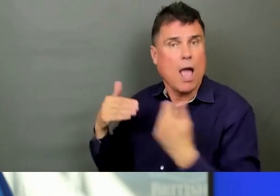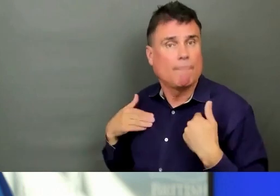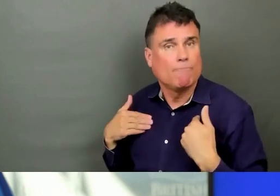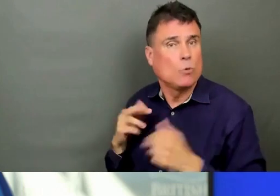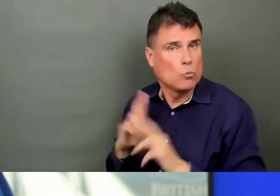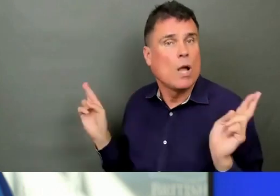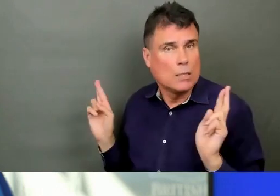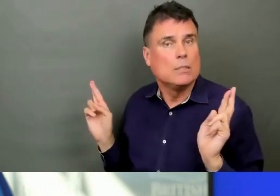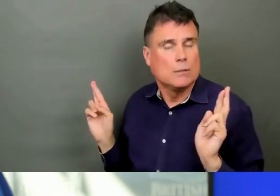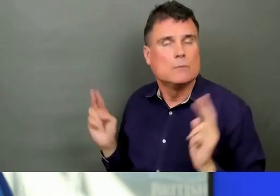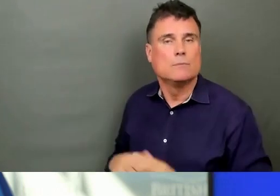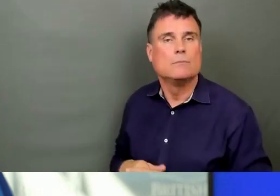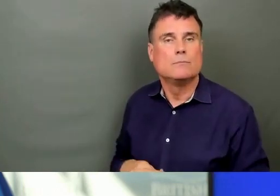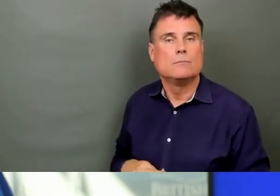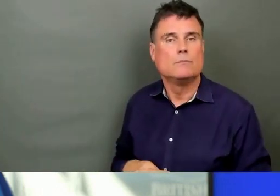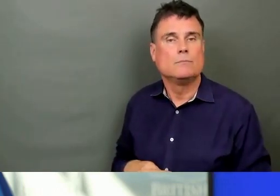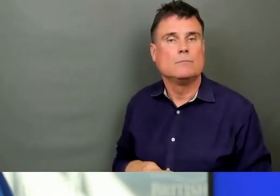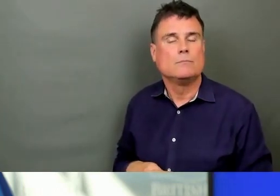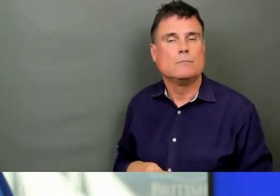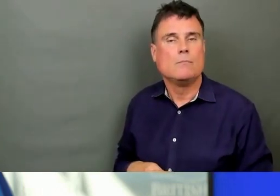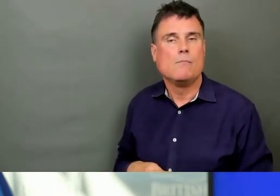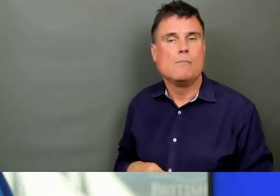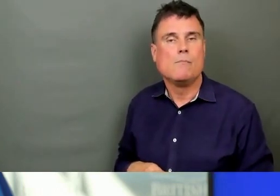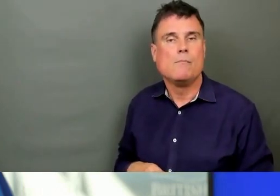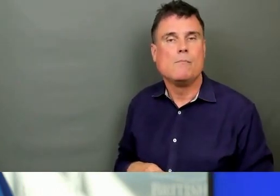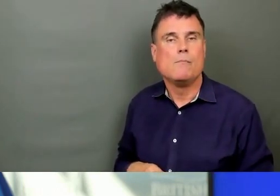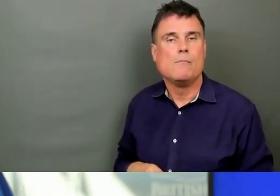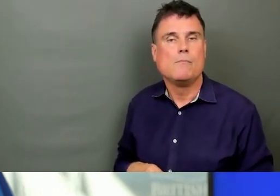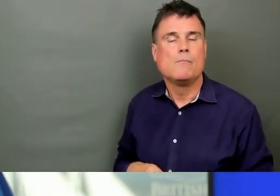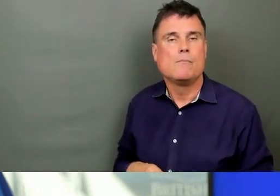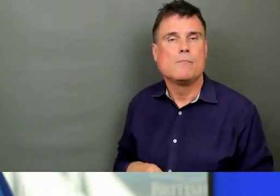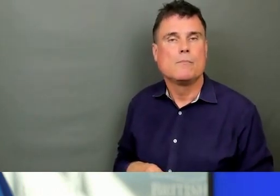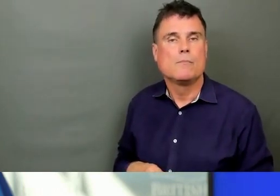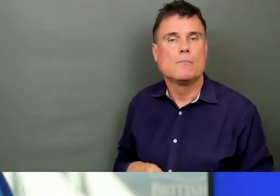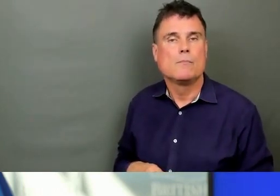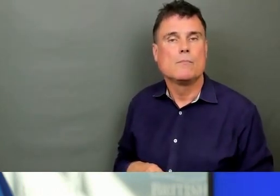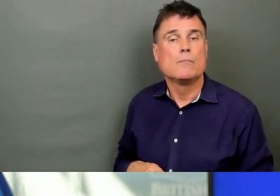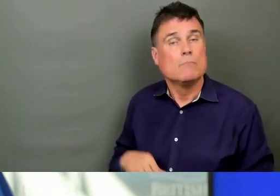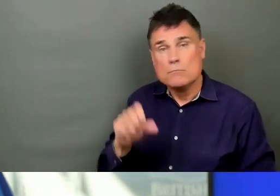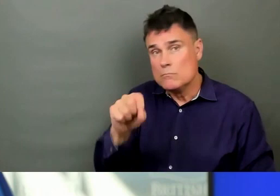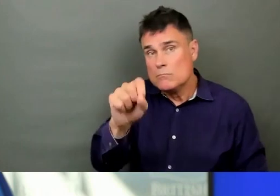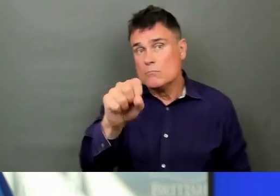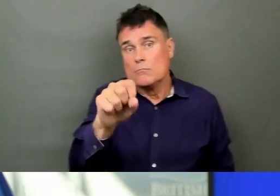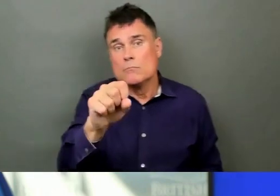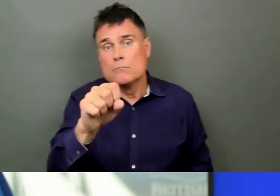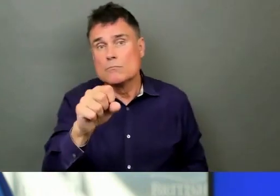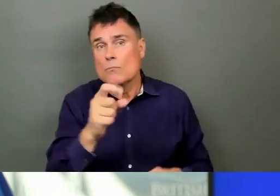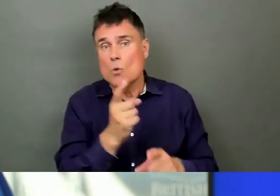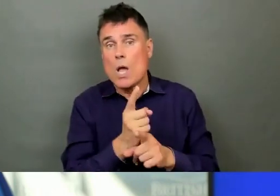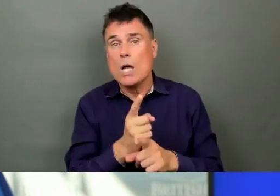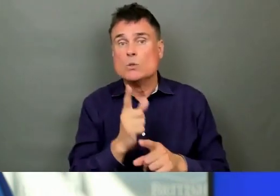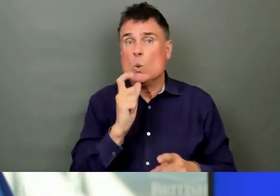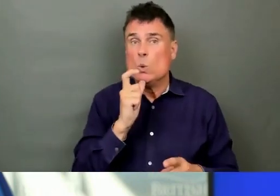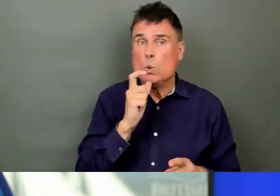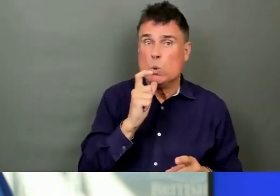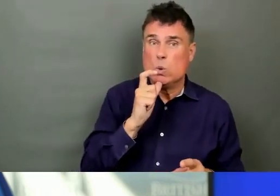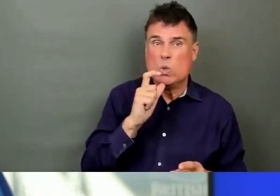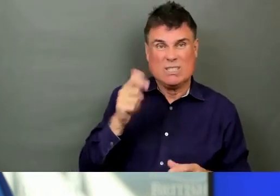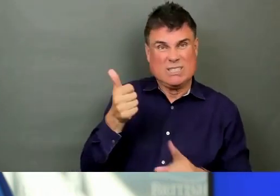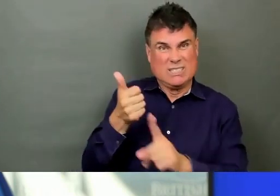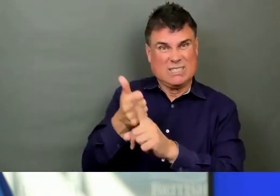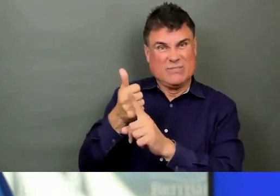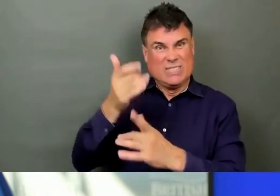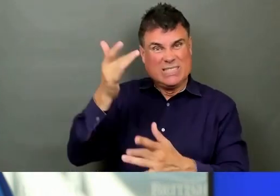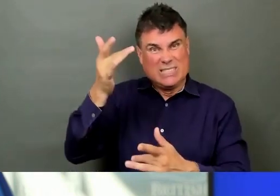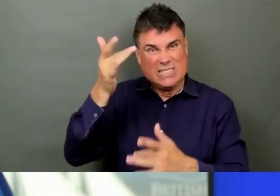are most ill, are most vulnerable, are at risk. But those are the people frequently that the health care system is